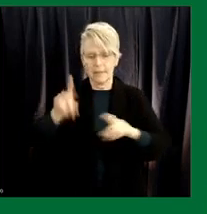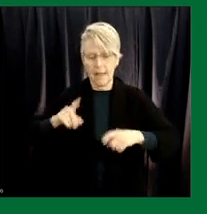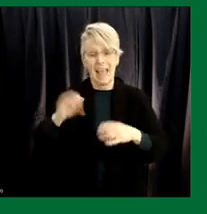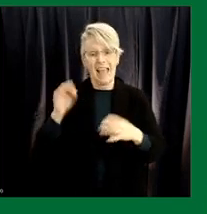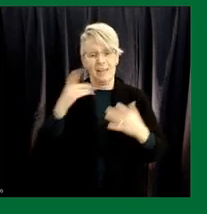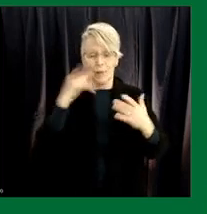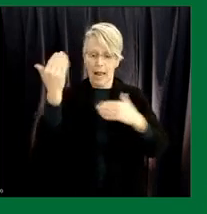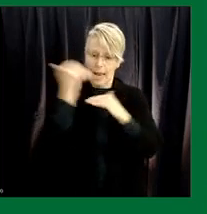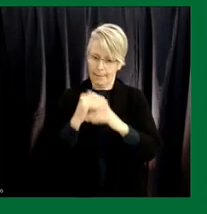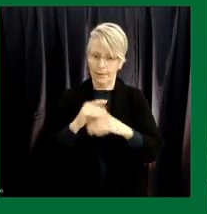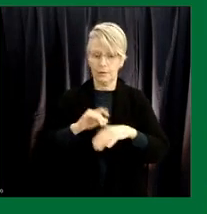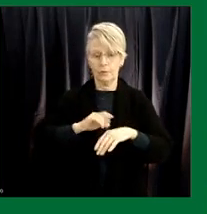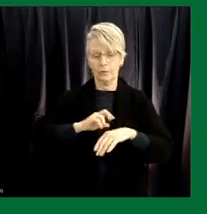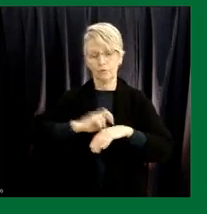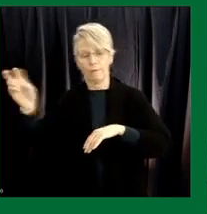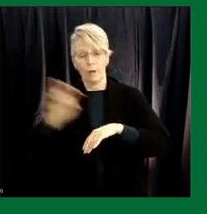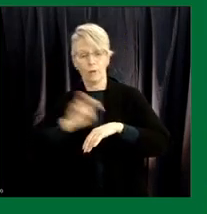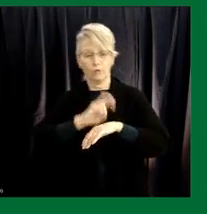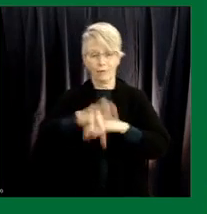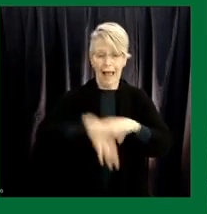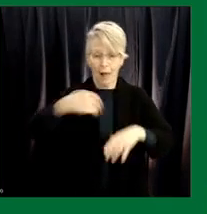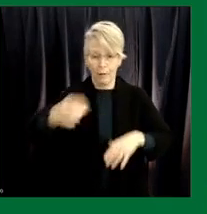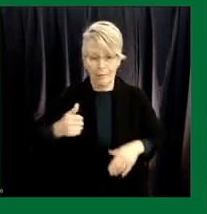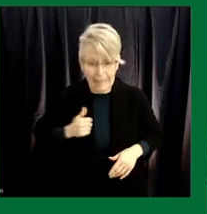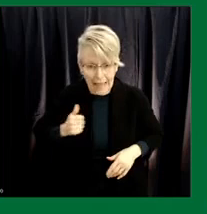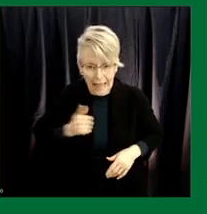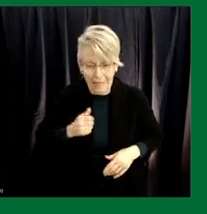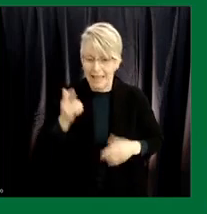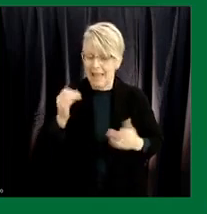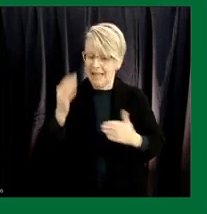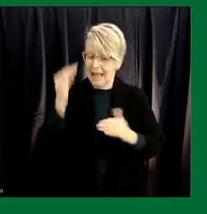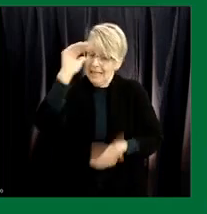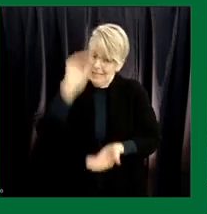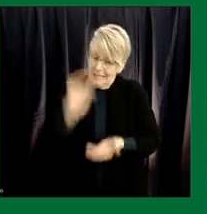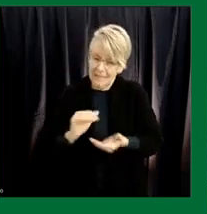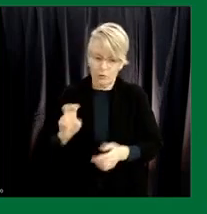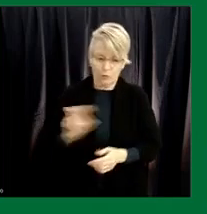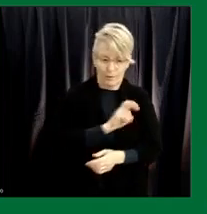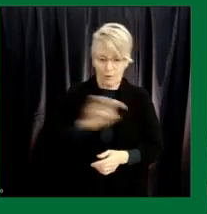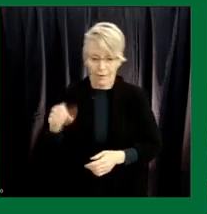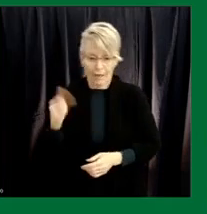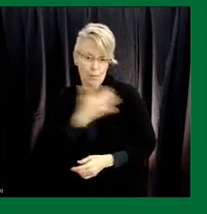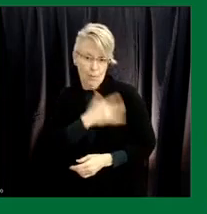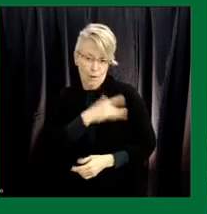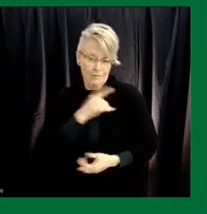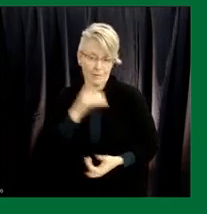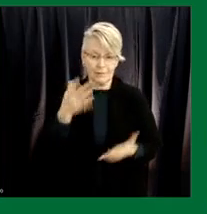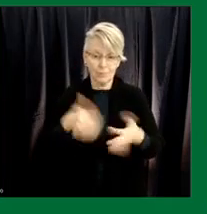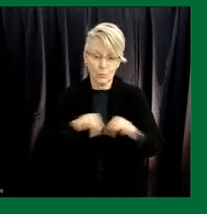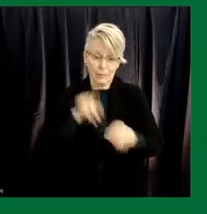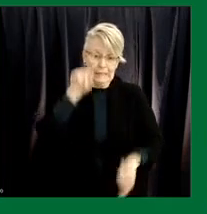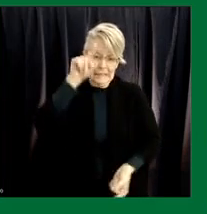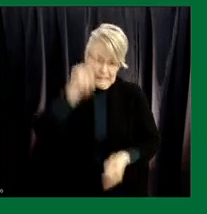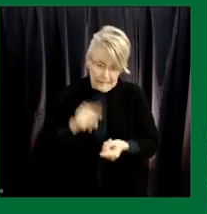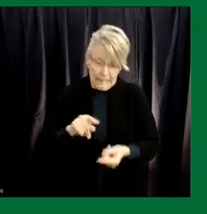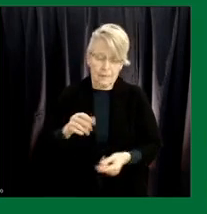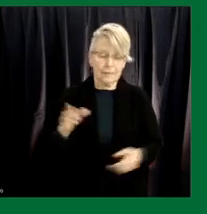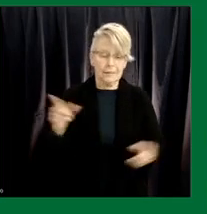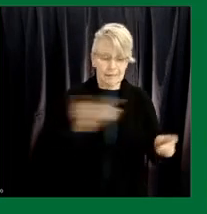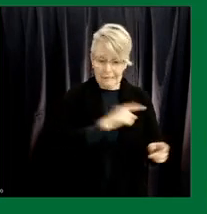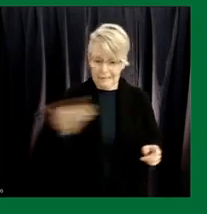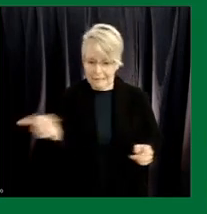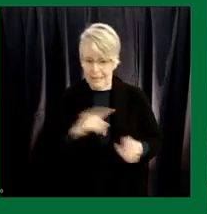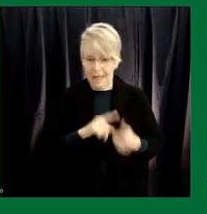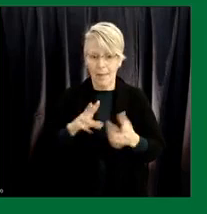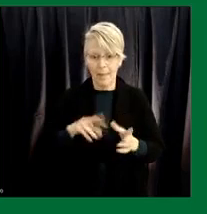certainly minimizing unnecessary inter-provincial travel are also important steps that we can take to reduce risk